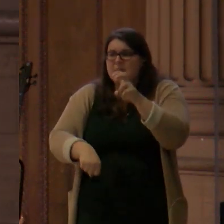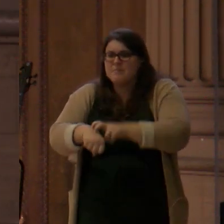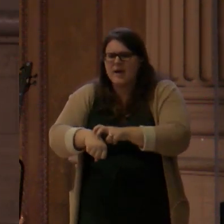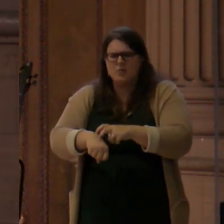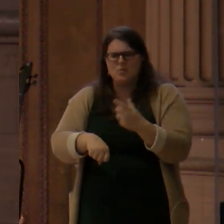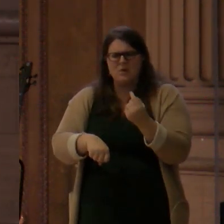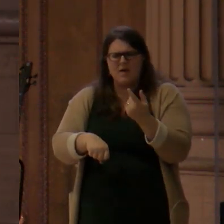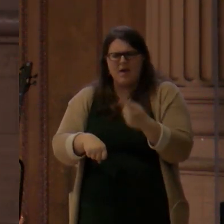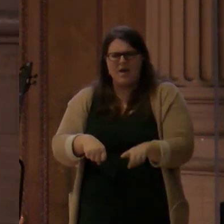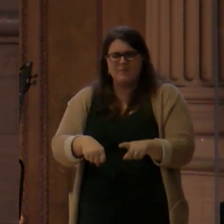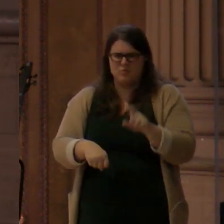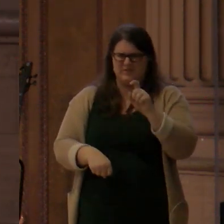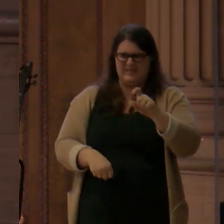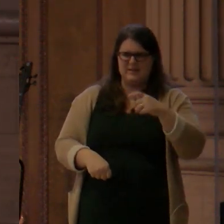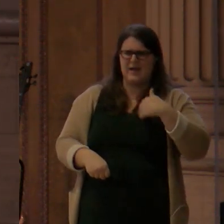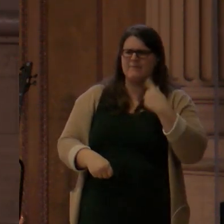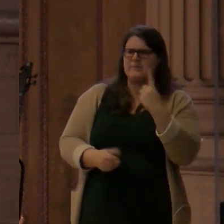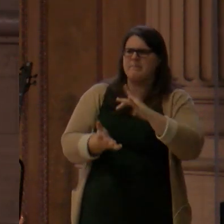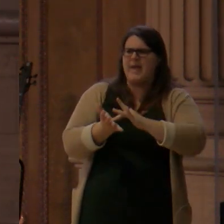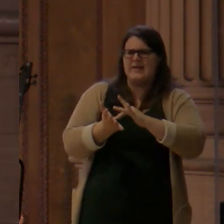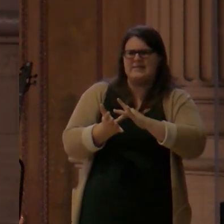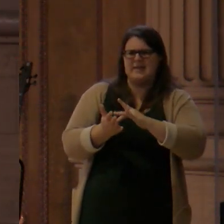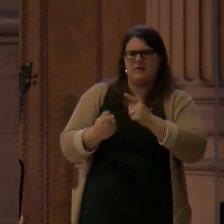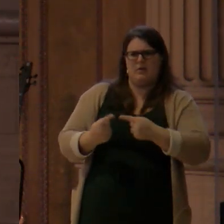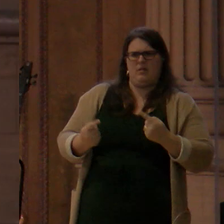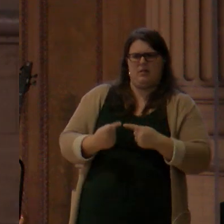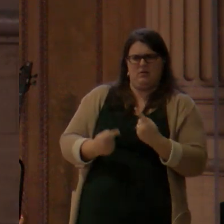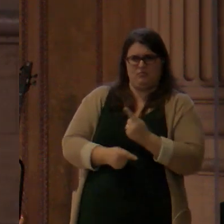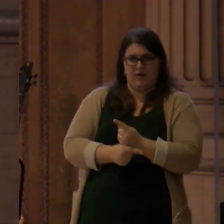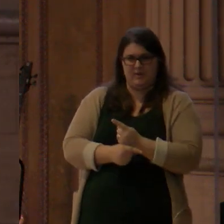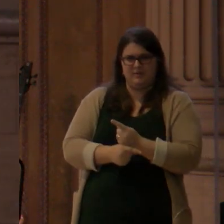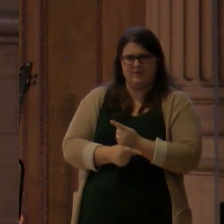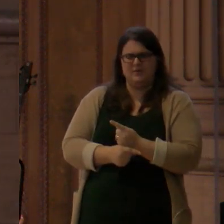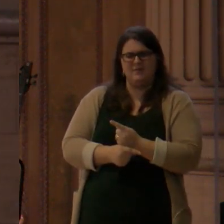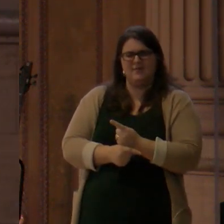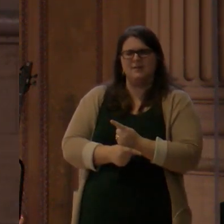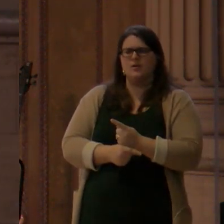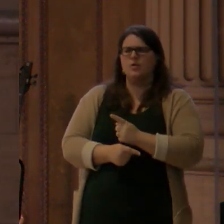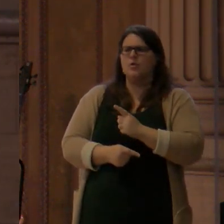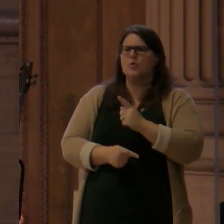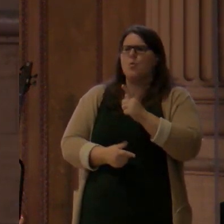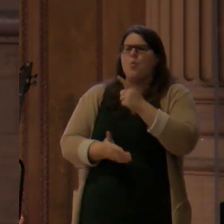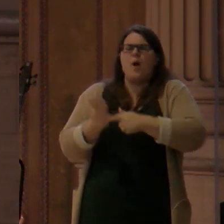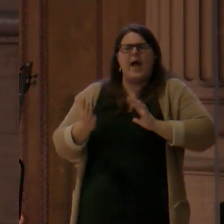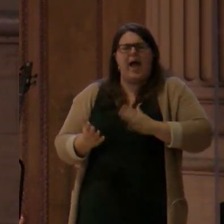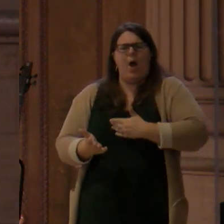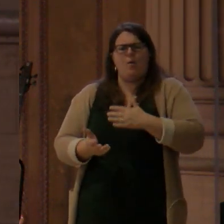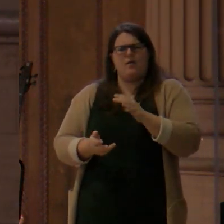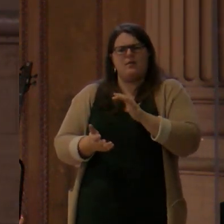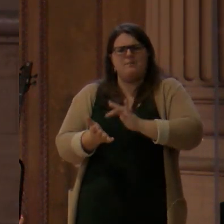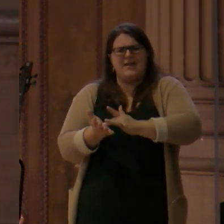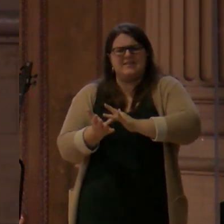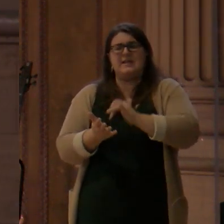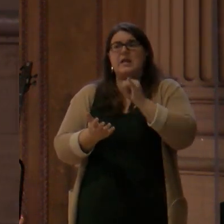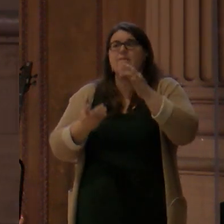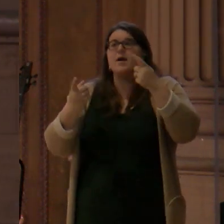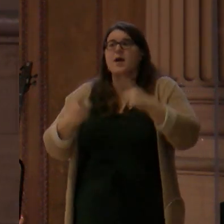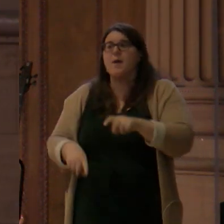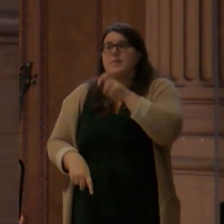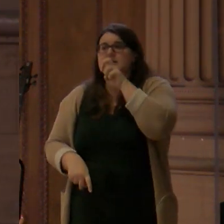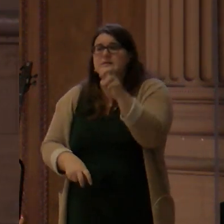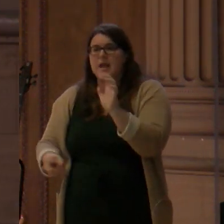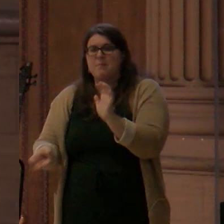found in the book of Numbers. And in Numbers 21, we read about this time in Israel's life. They're walking through the promise or